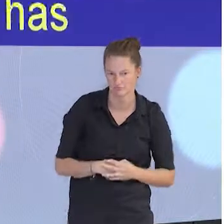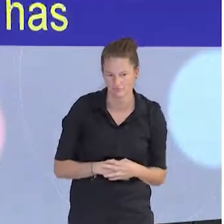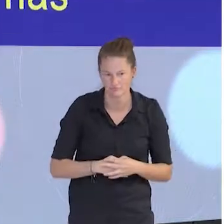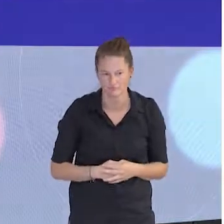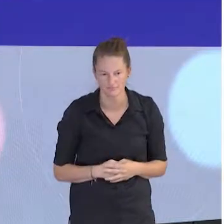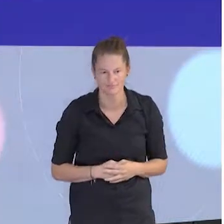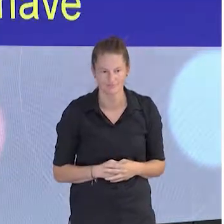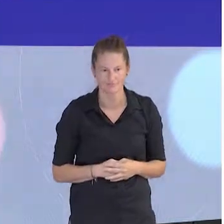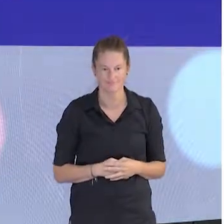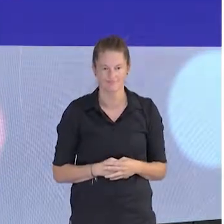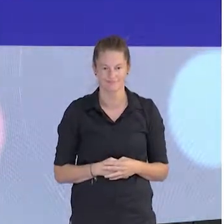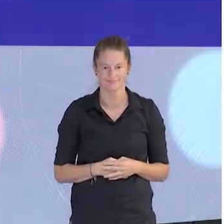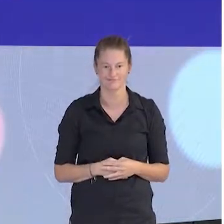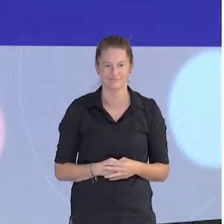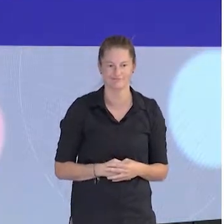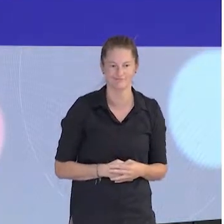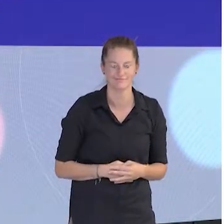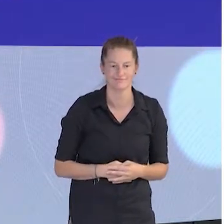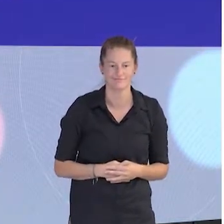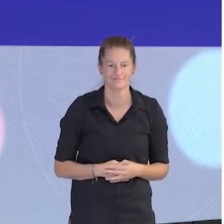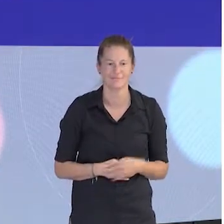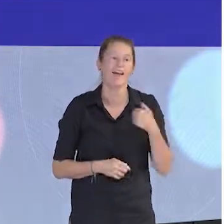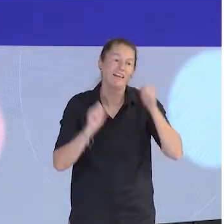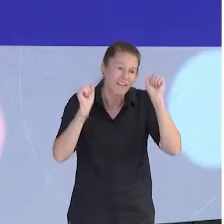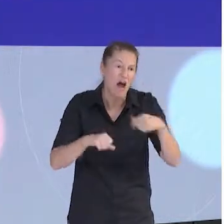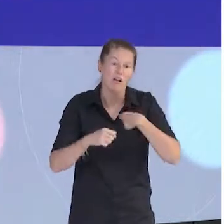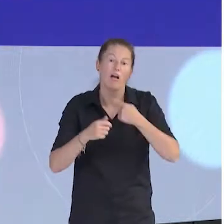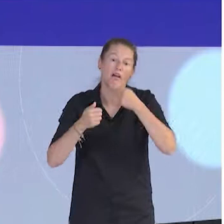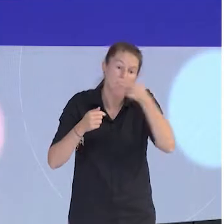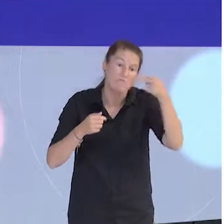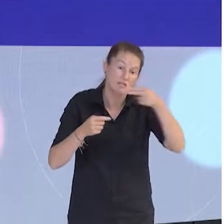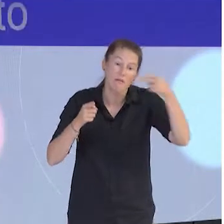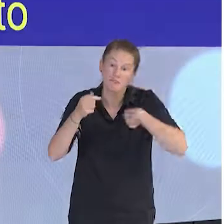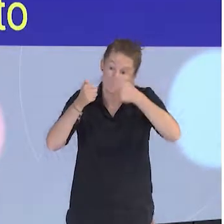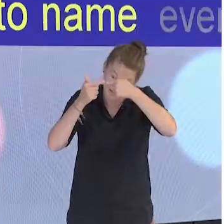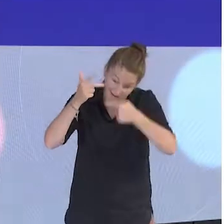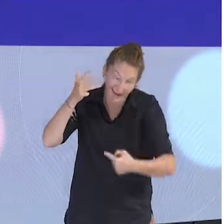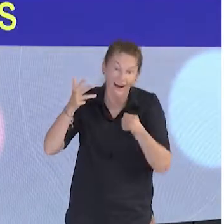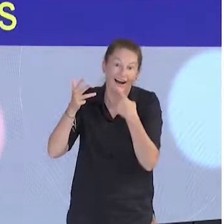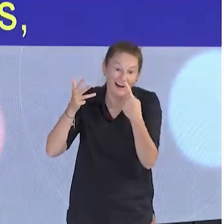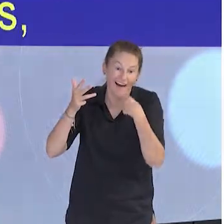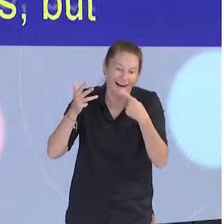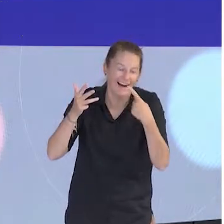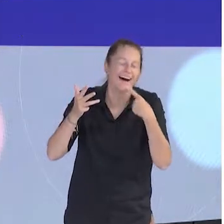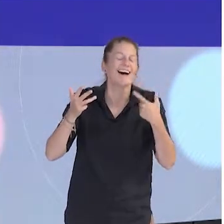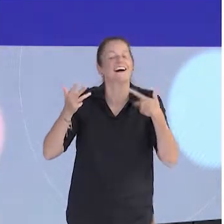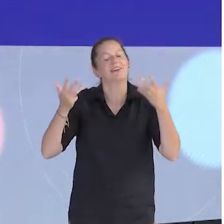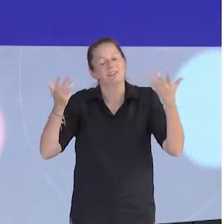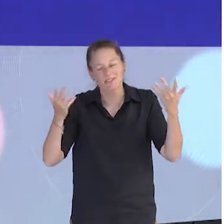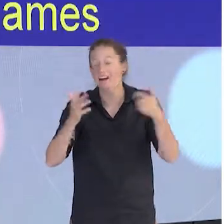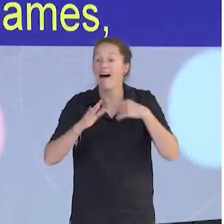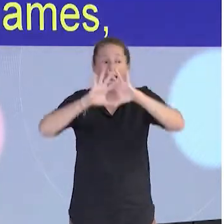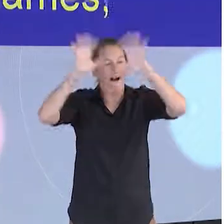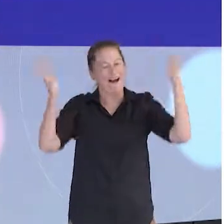name everybody who has worked on this, but I will want to say a few names. First of all, the project